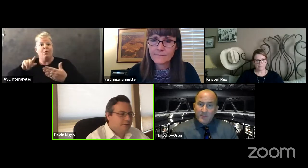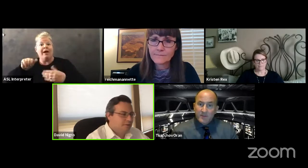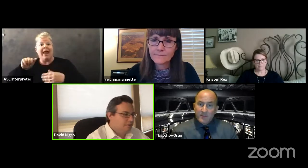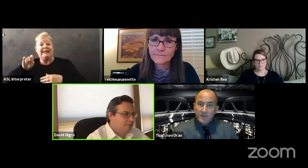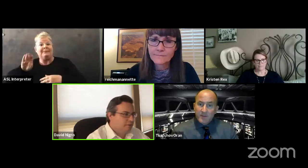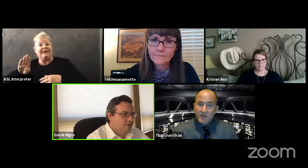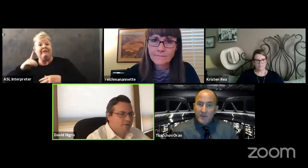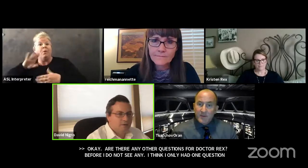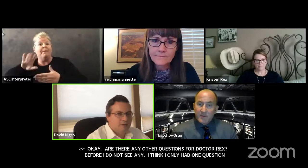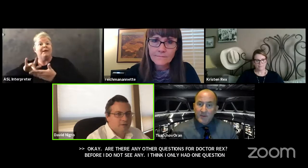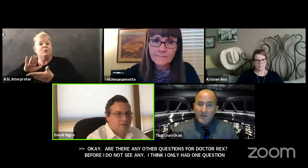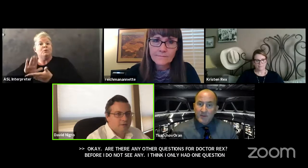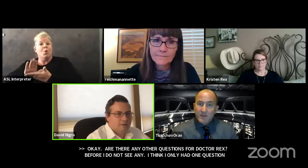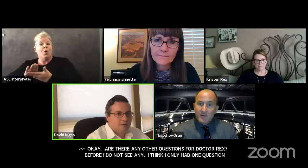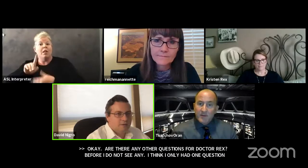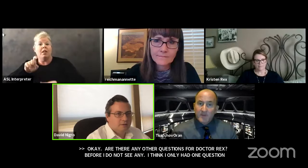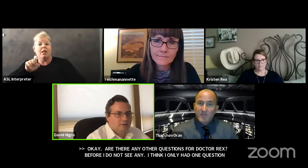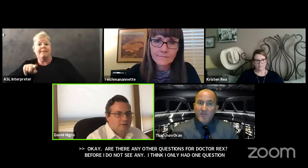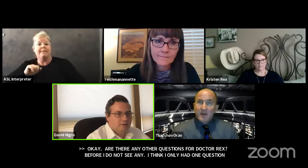middle school